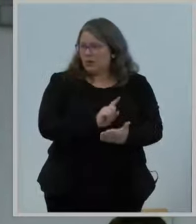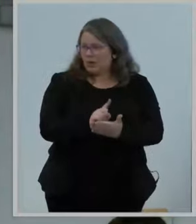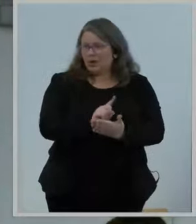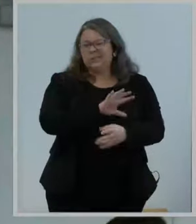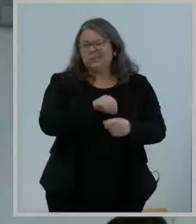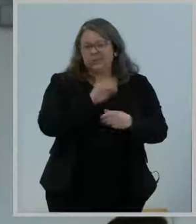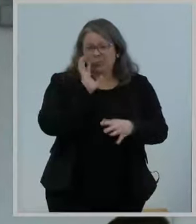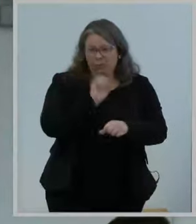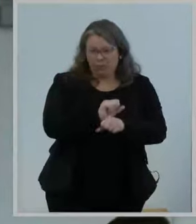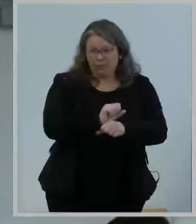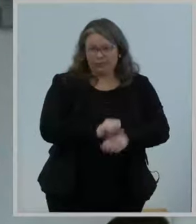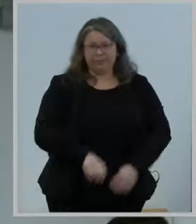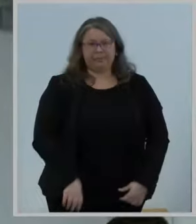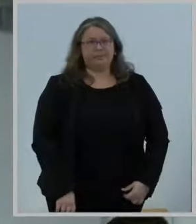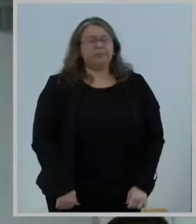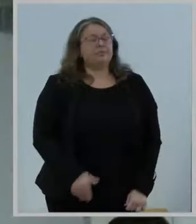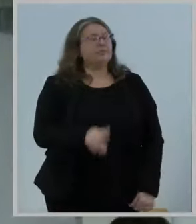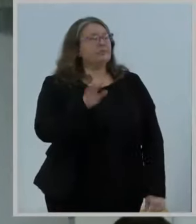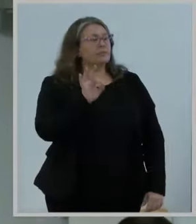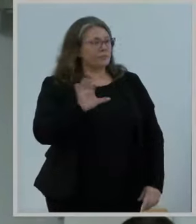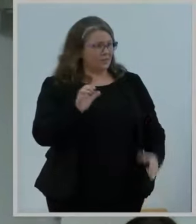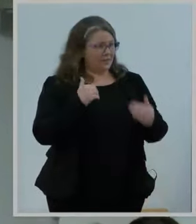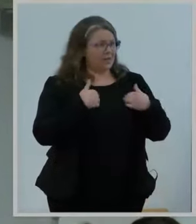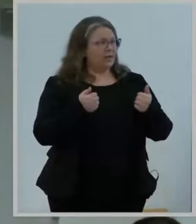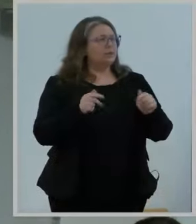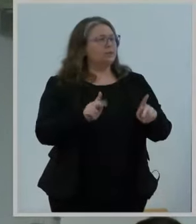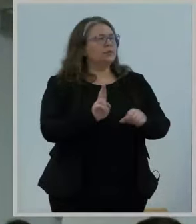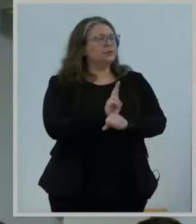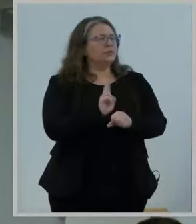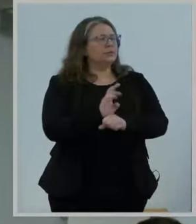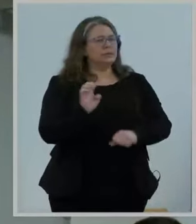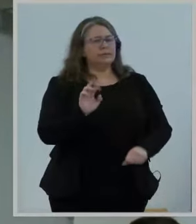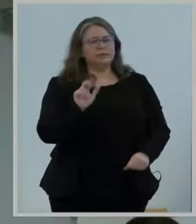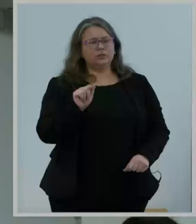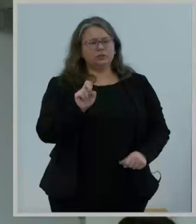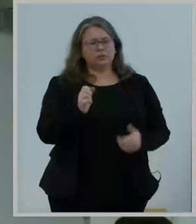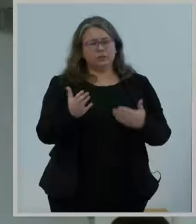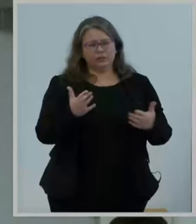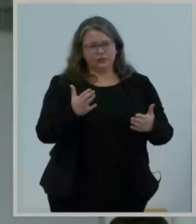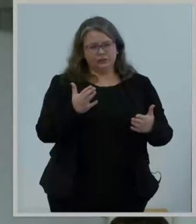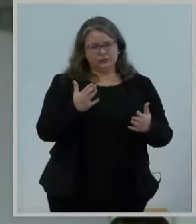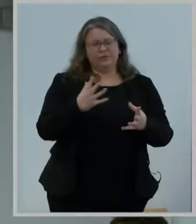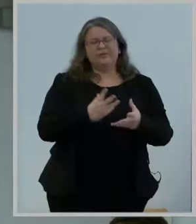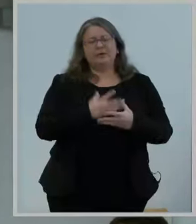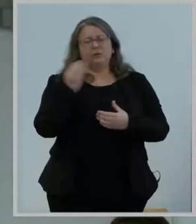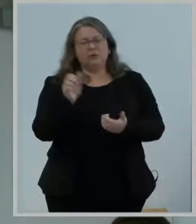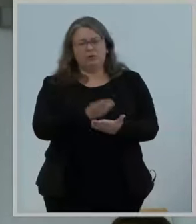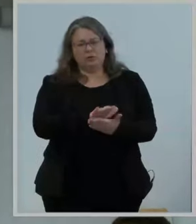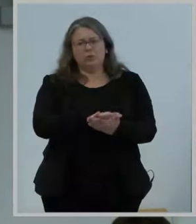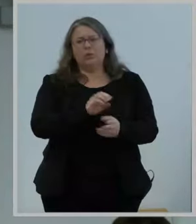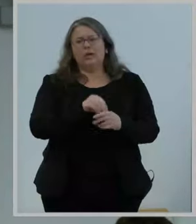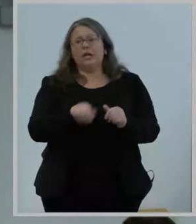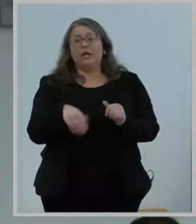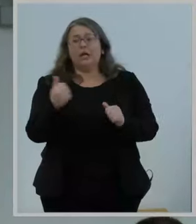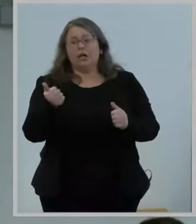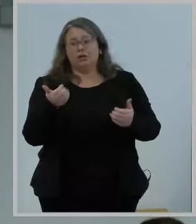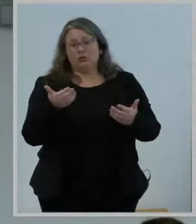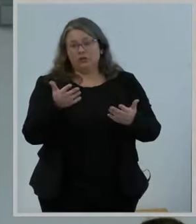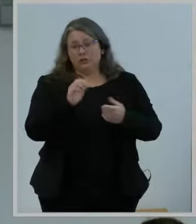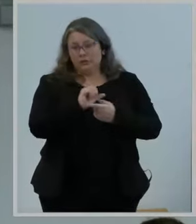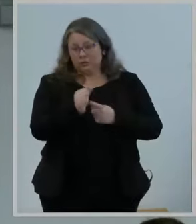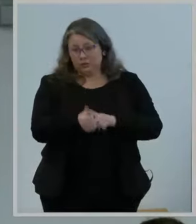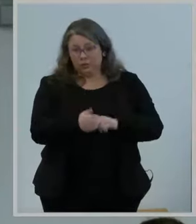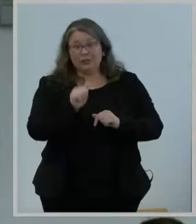The commission has permitted the use of E-rate-funded services off-campus in other circumstances where it determined the use served an educational purpose.